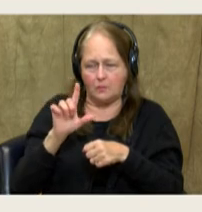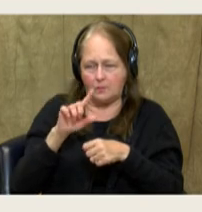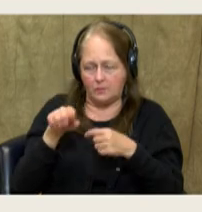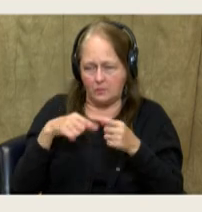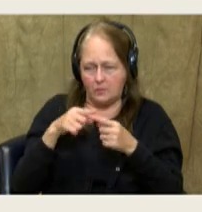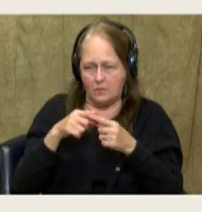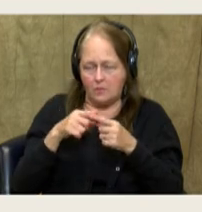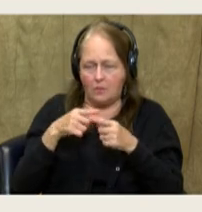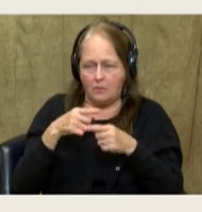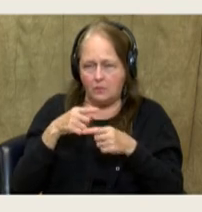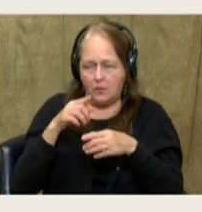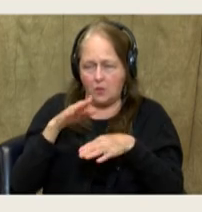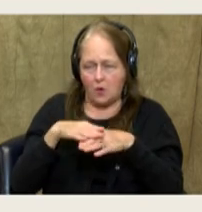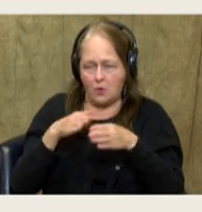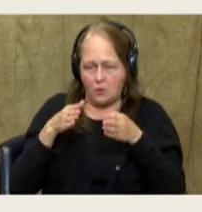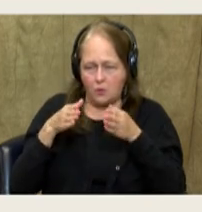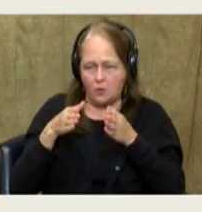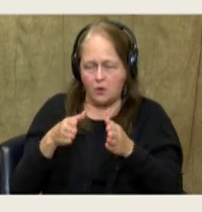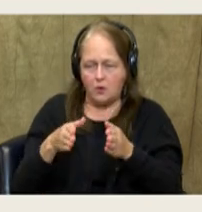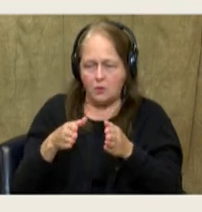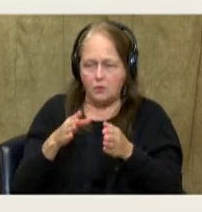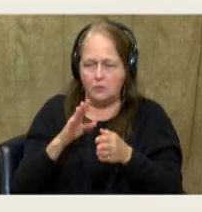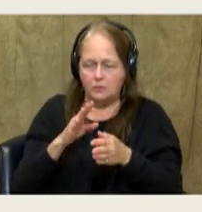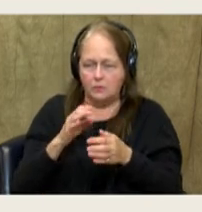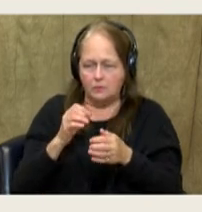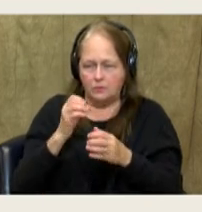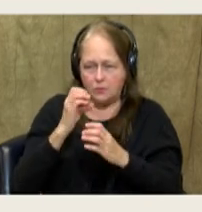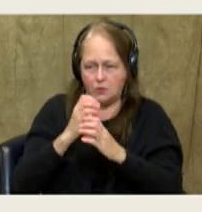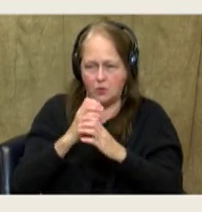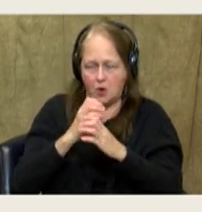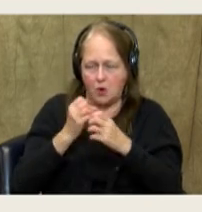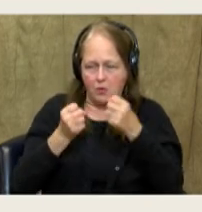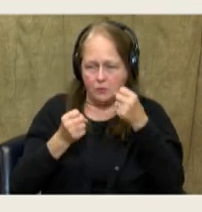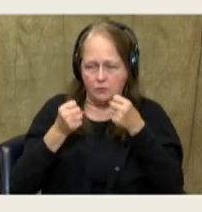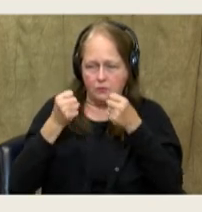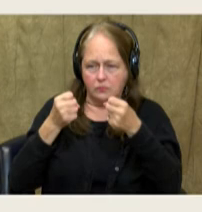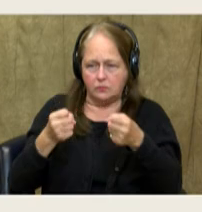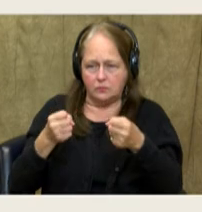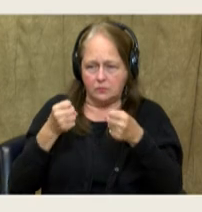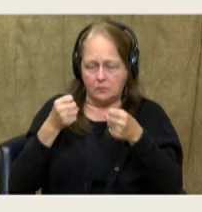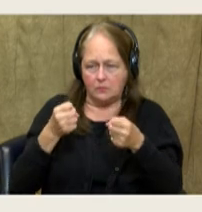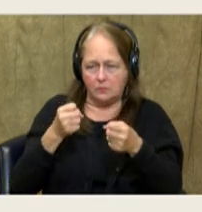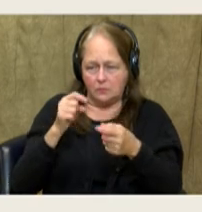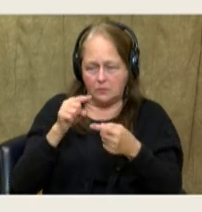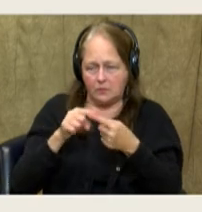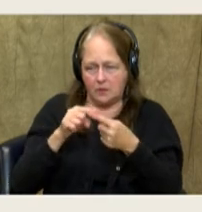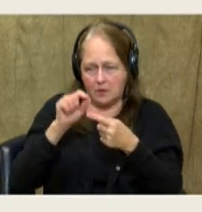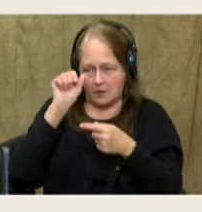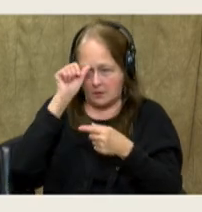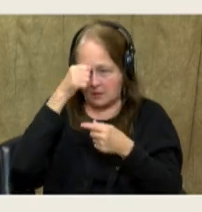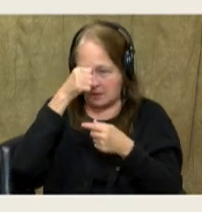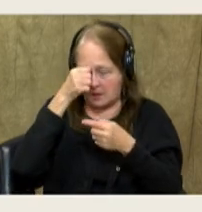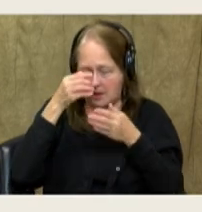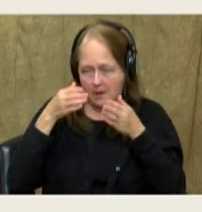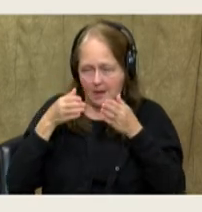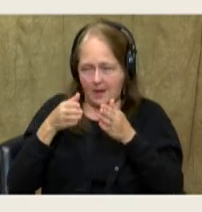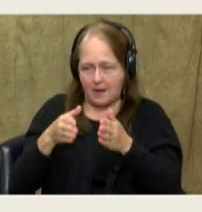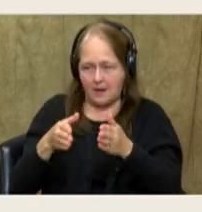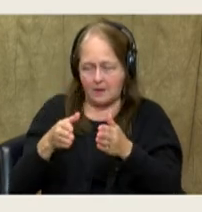Speaking of cars on the road, I wanted to mention this, which is an India's highway